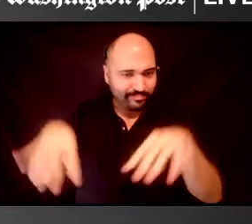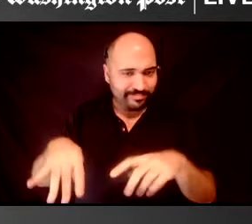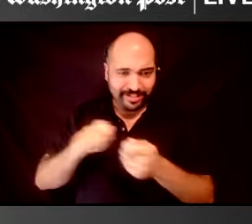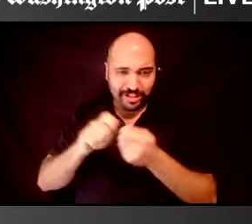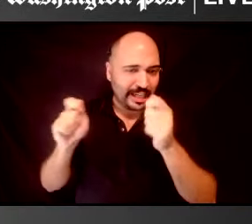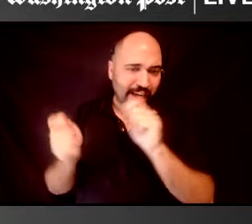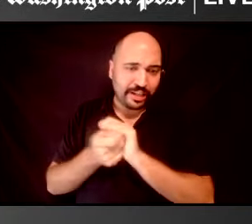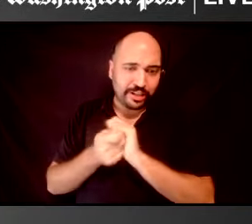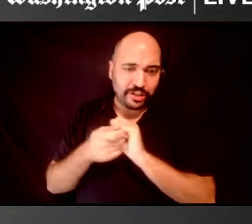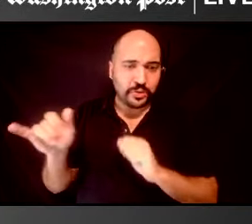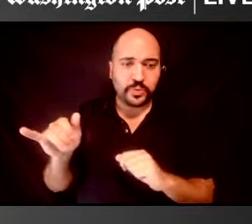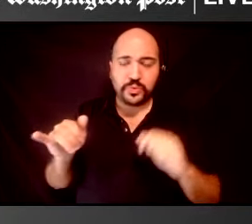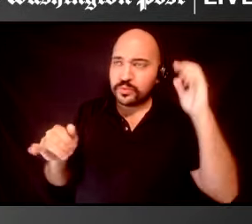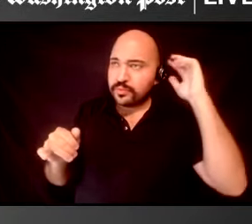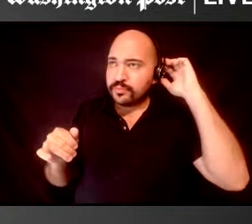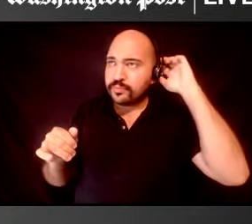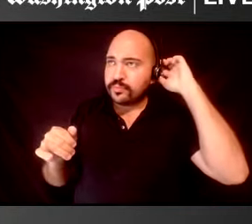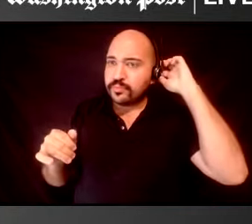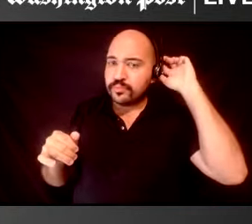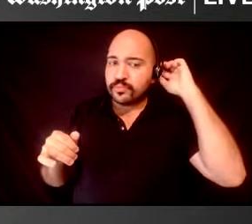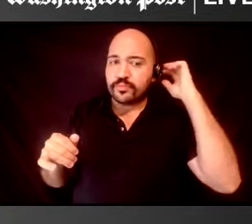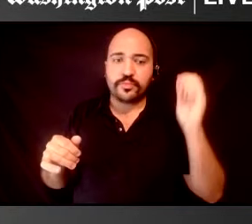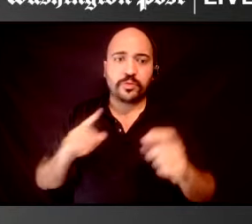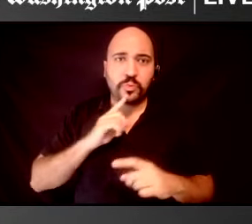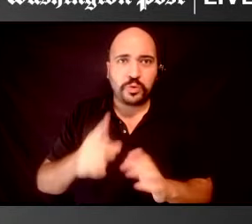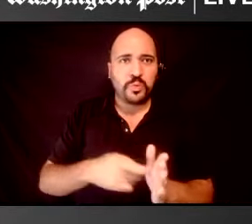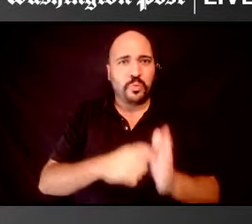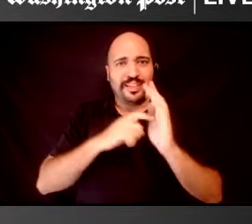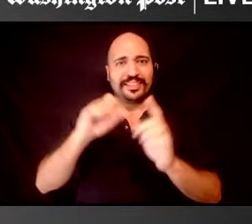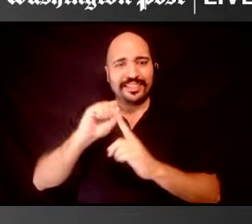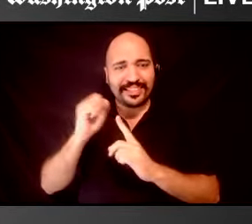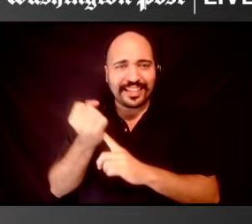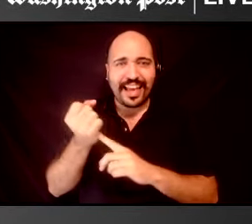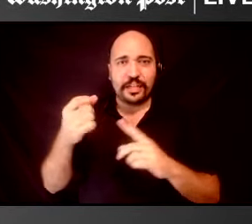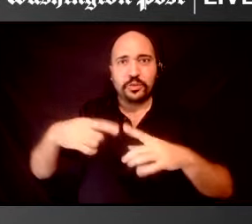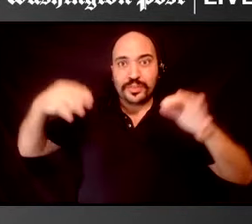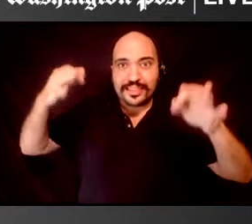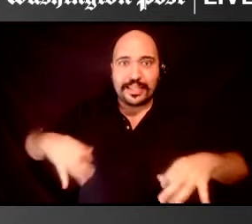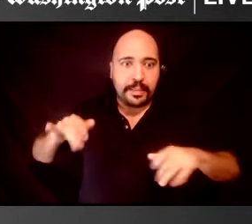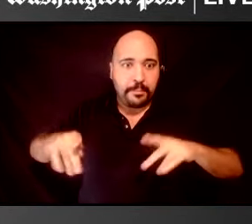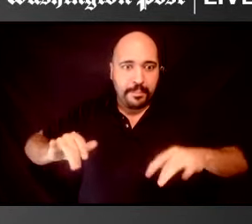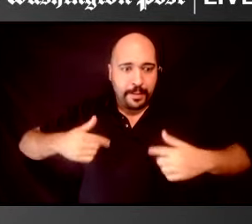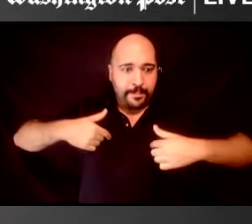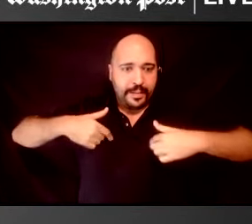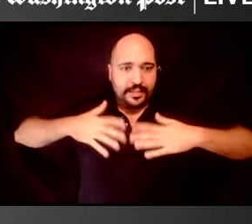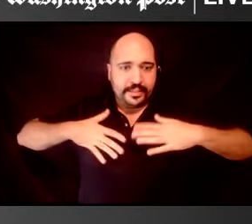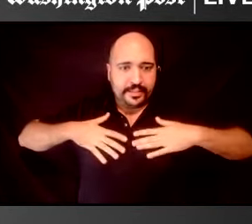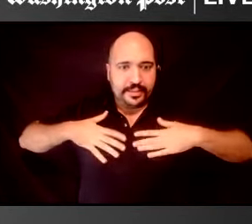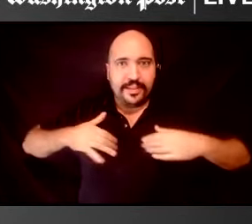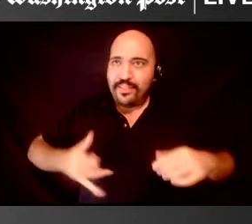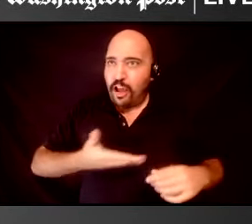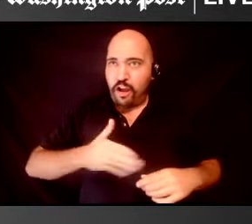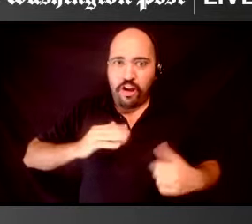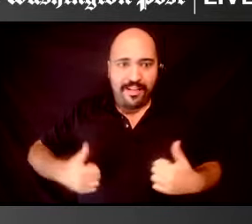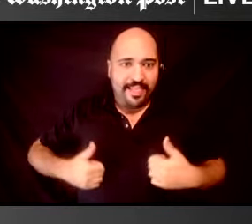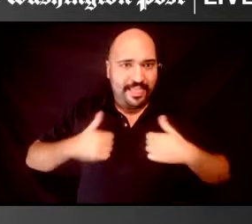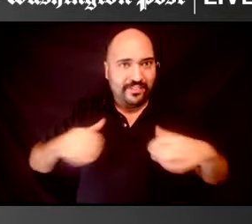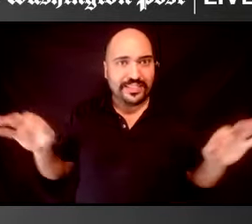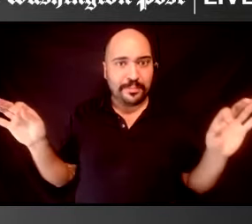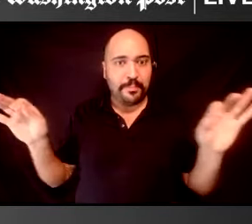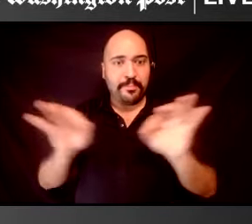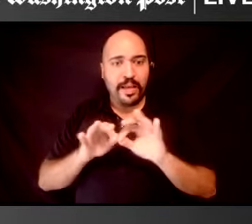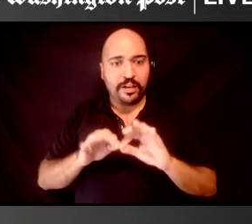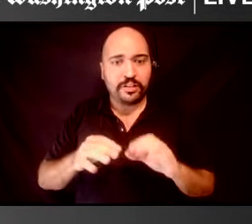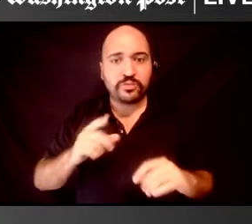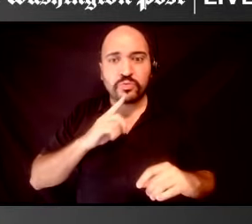it really is going to take society deciding that people like me, that our lives matter. And, and it's